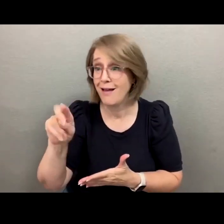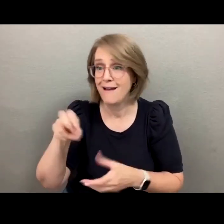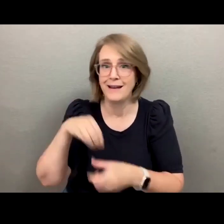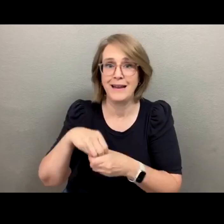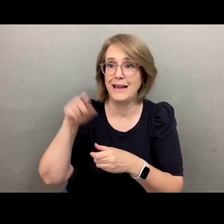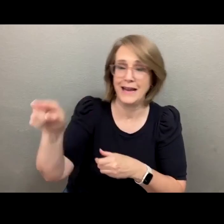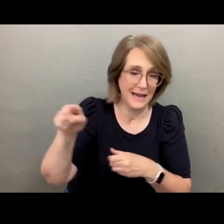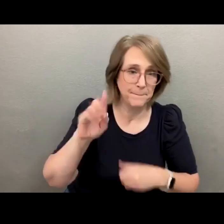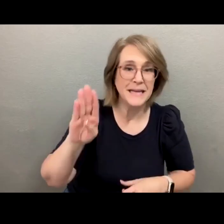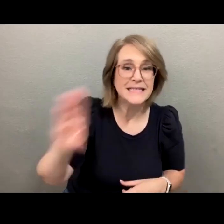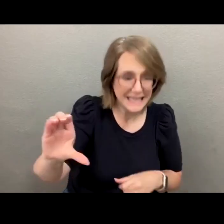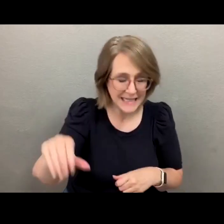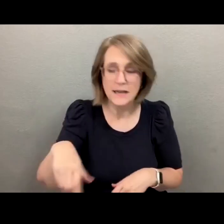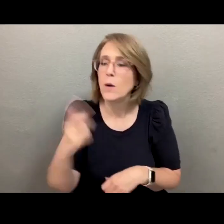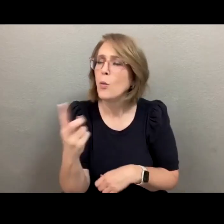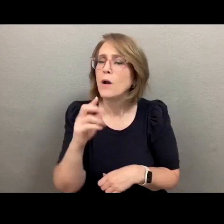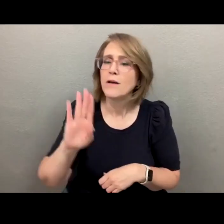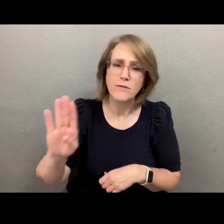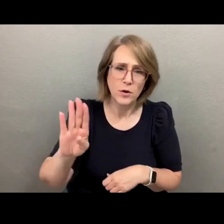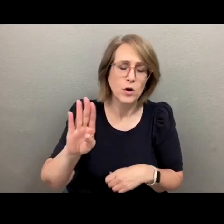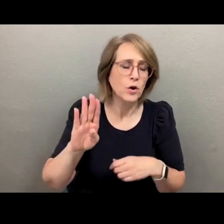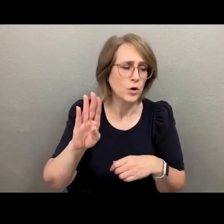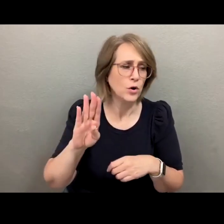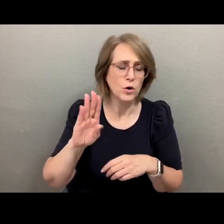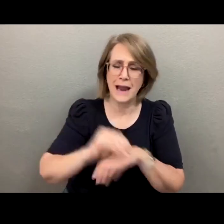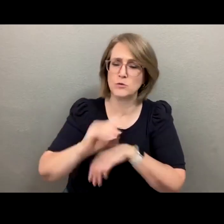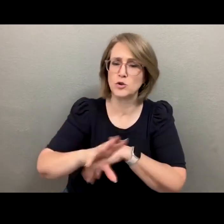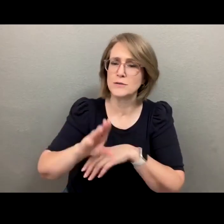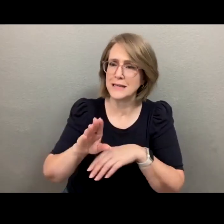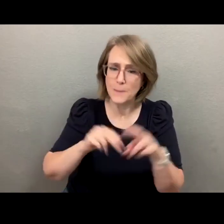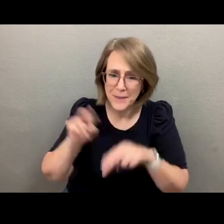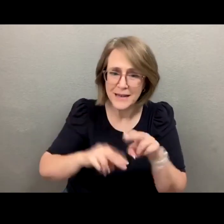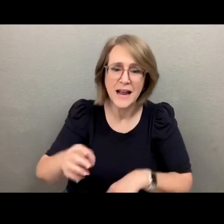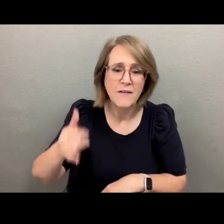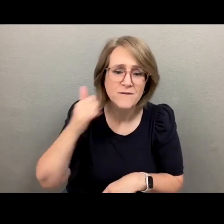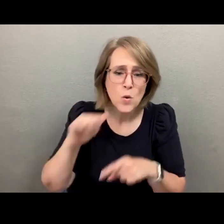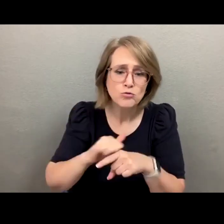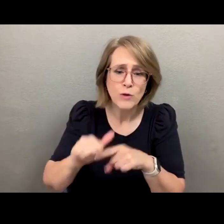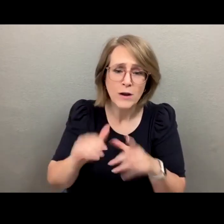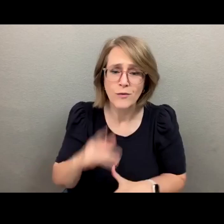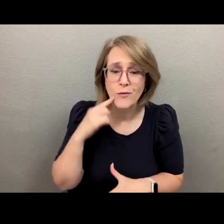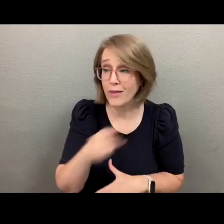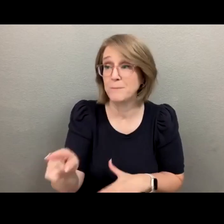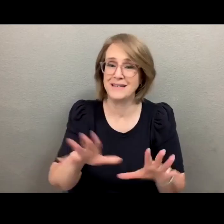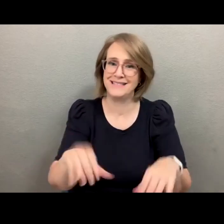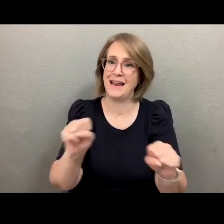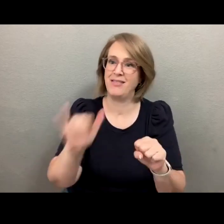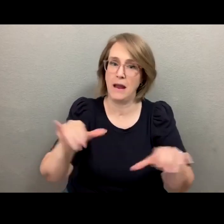One of their counselors is building out a phone trainer for them. So take action immediately.